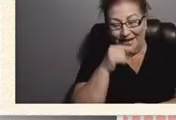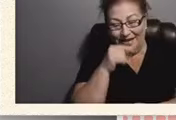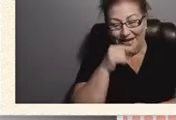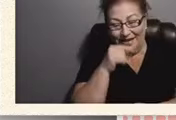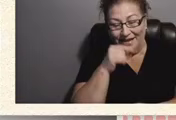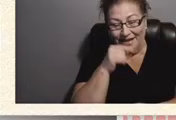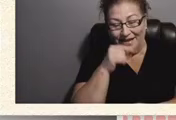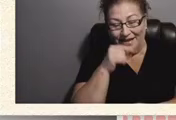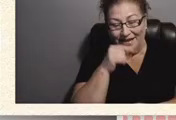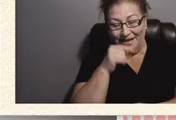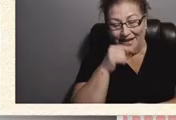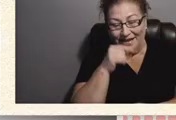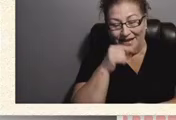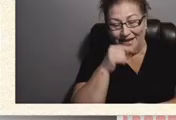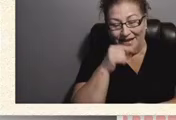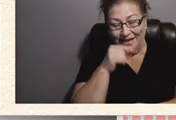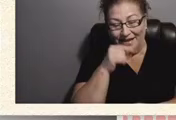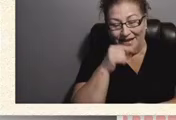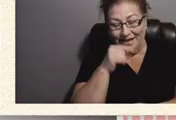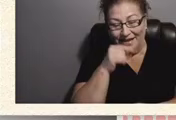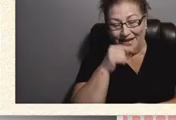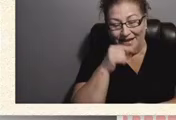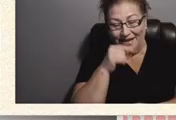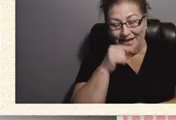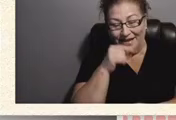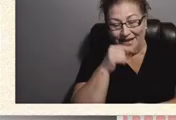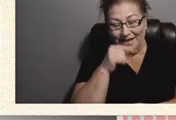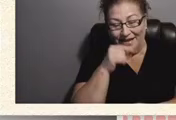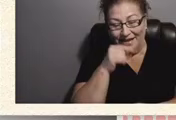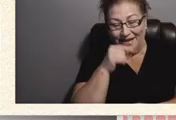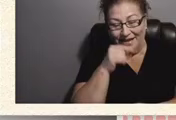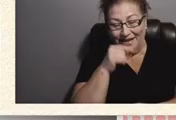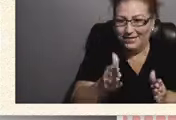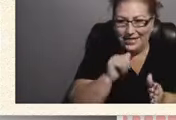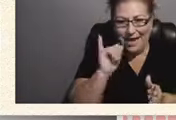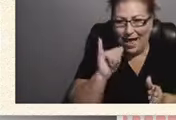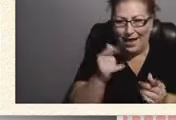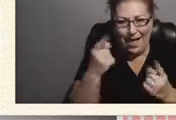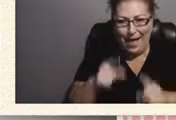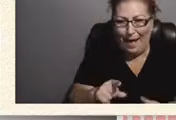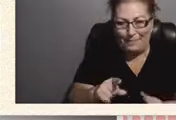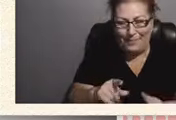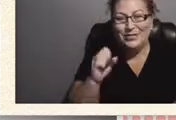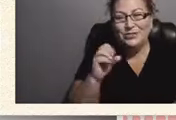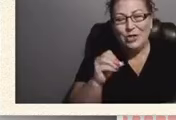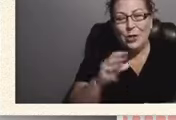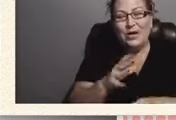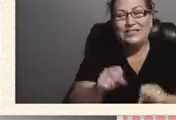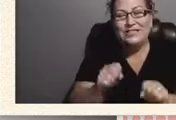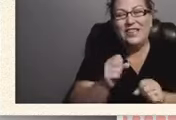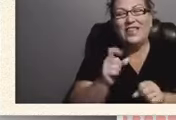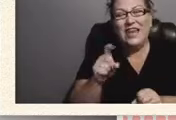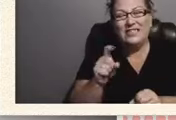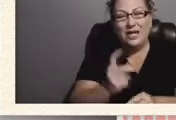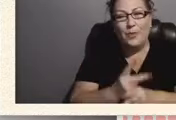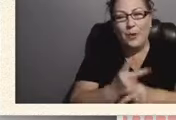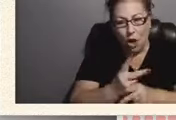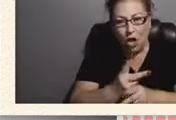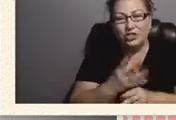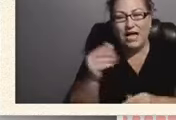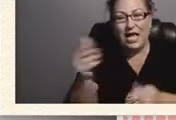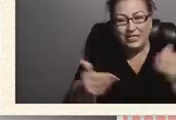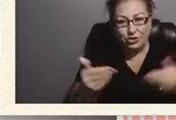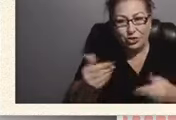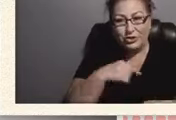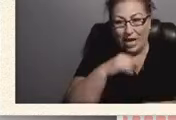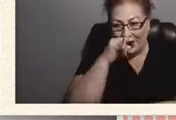and that's not going to happen. So let's take the necessary precautions and make sure that we introduce our kids to everyone at the